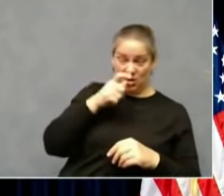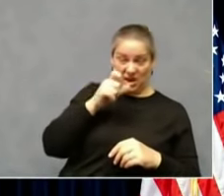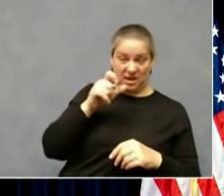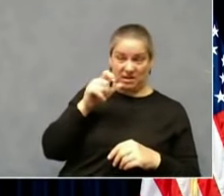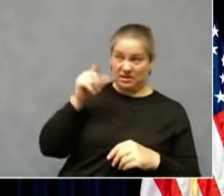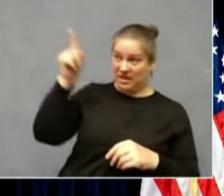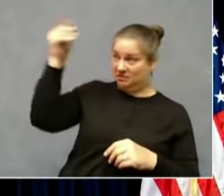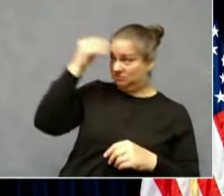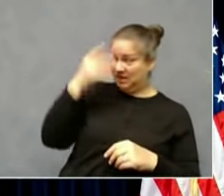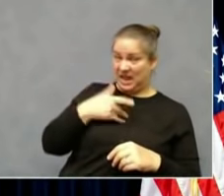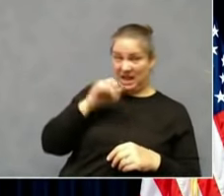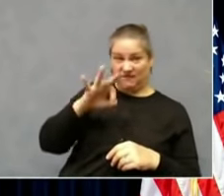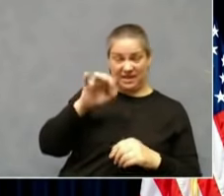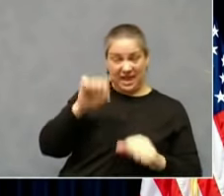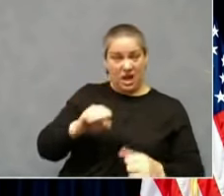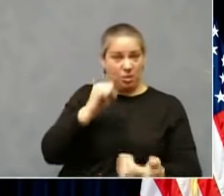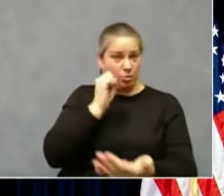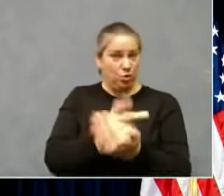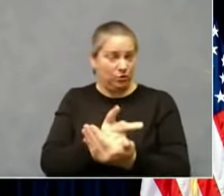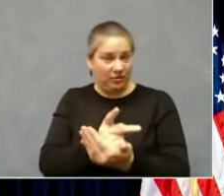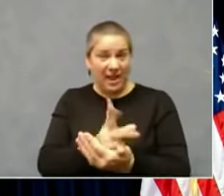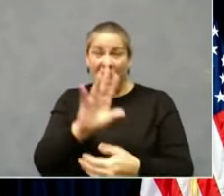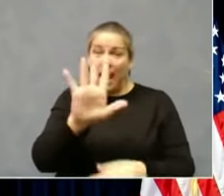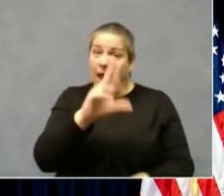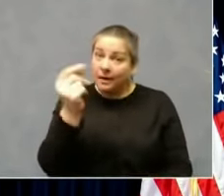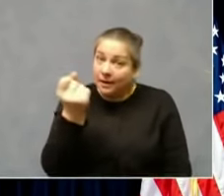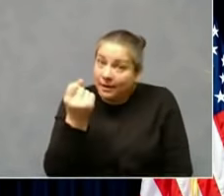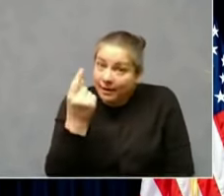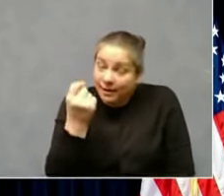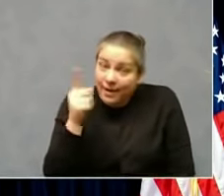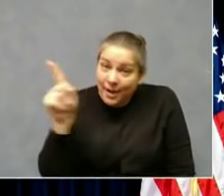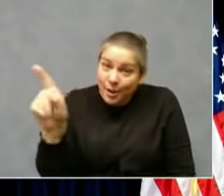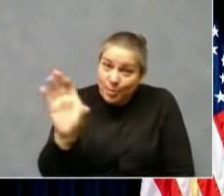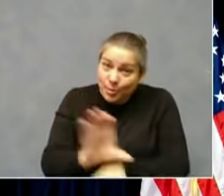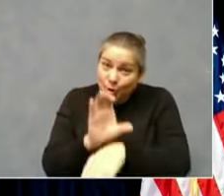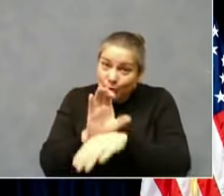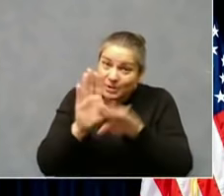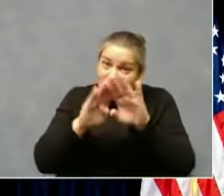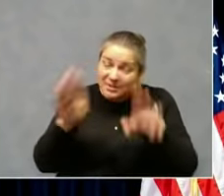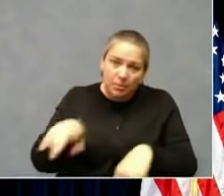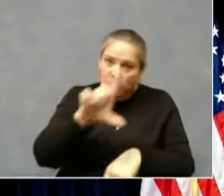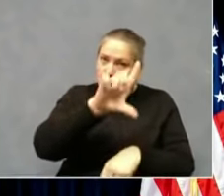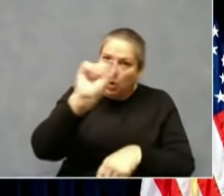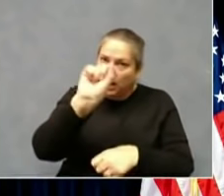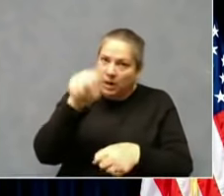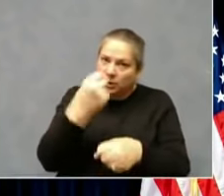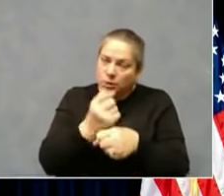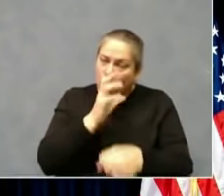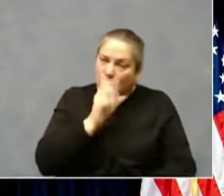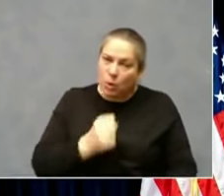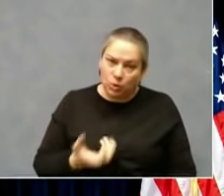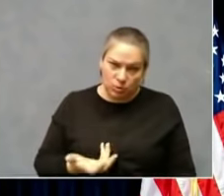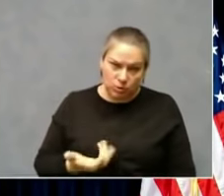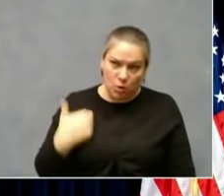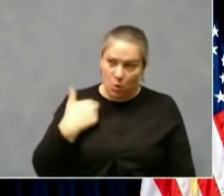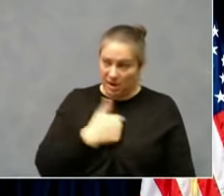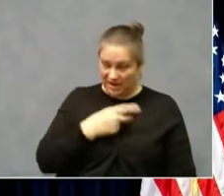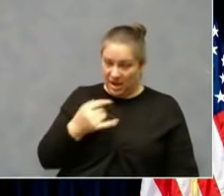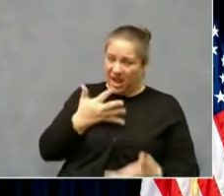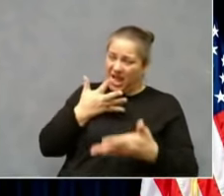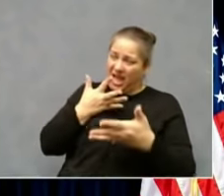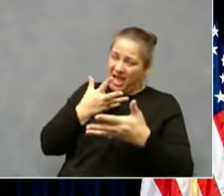plus year old computer system that we're putting, I think, four to six million dollars in to improve during the pandemic.